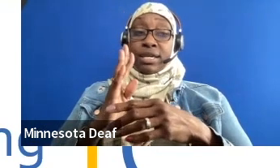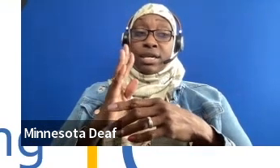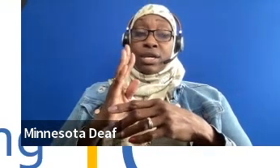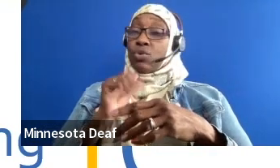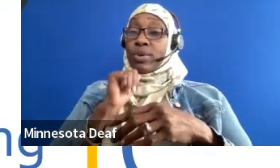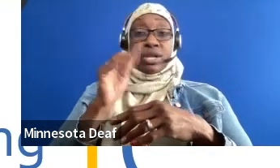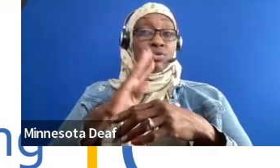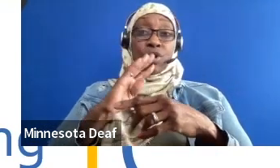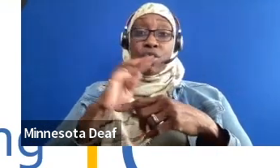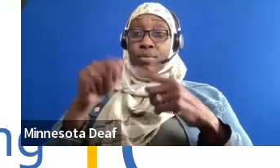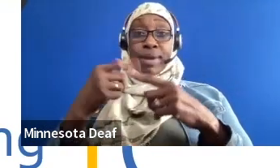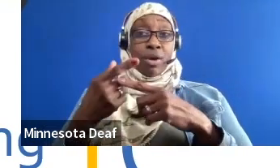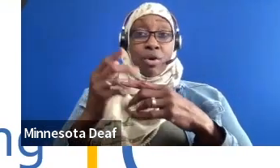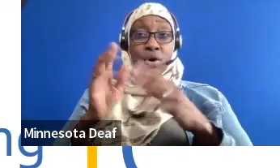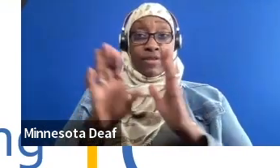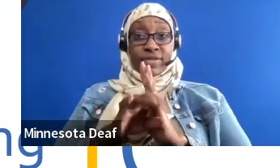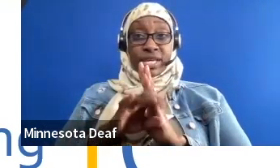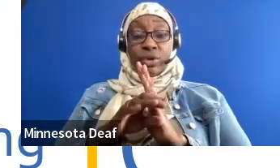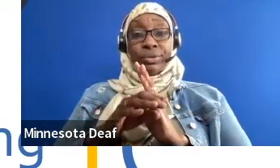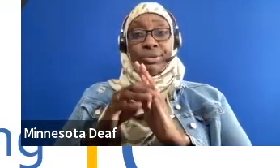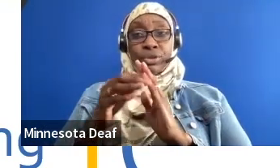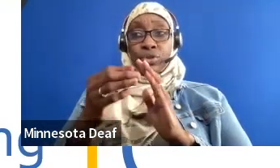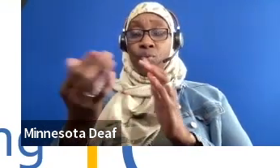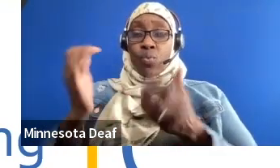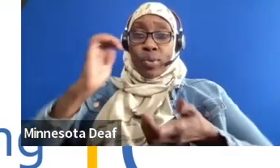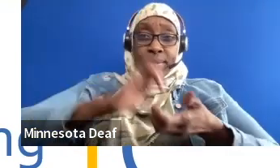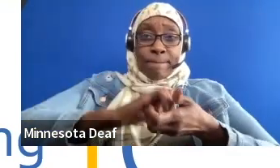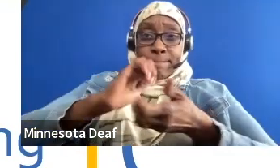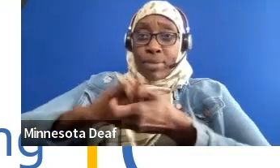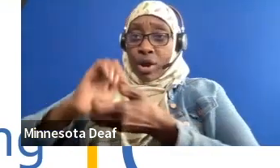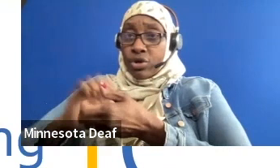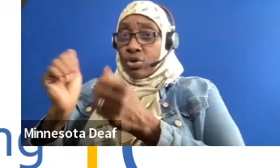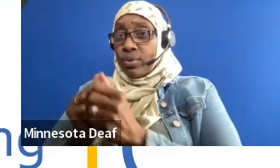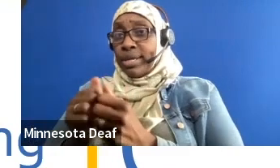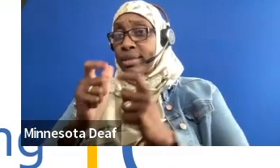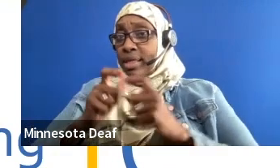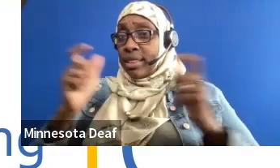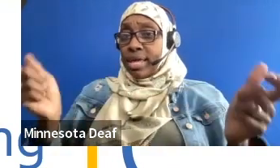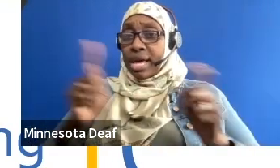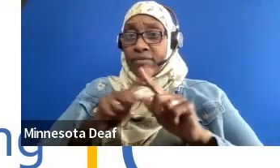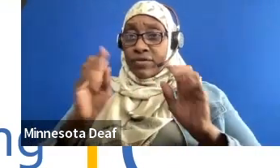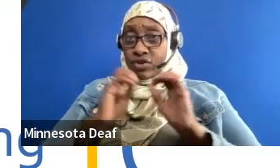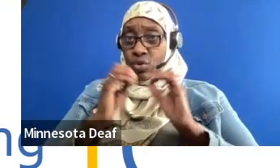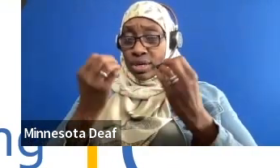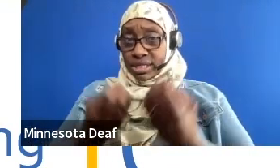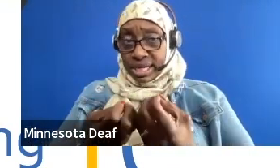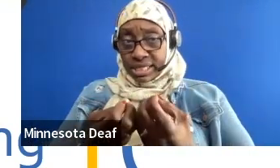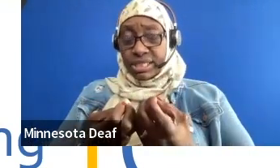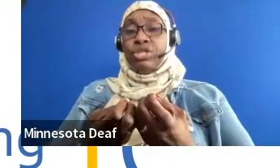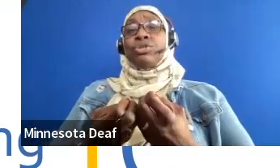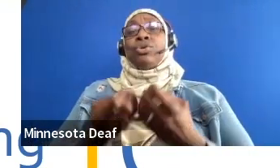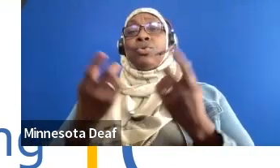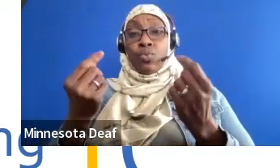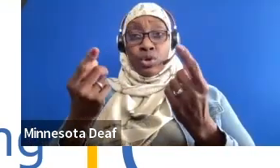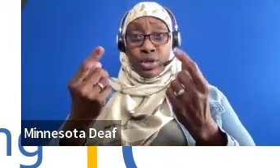For a while, last year, we had a really huge career brunch. What does that mean? Basically, we invited 30 professionals from